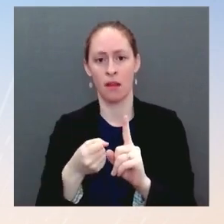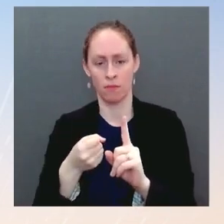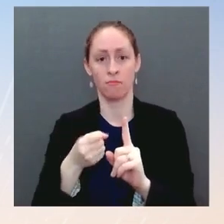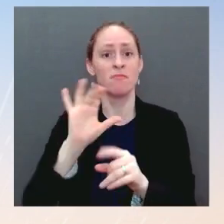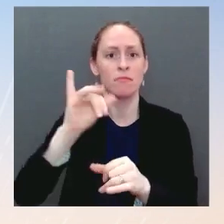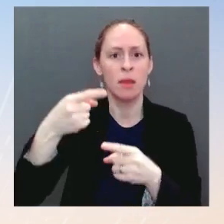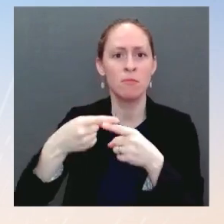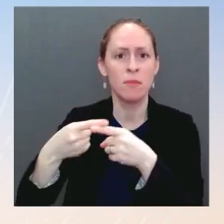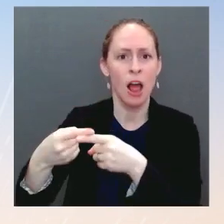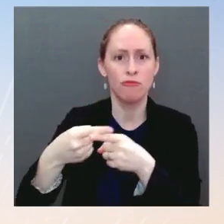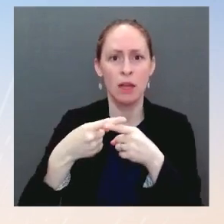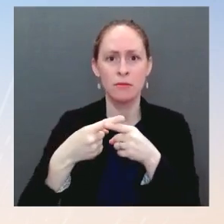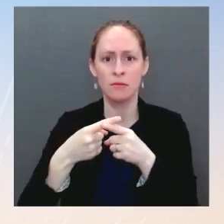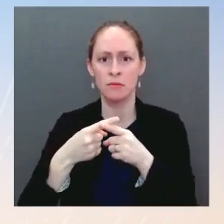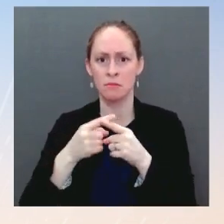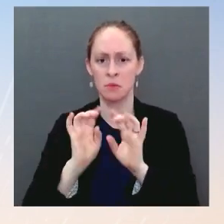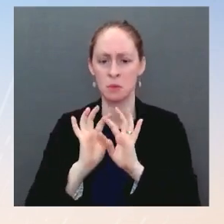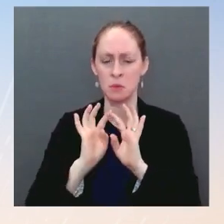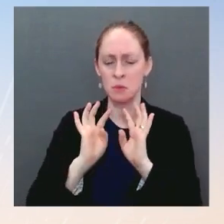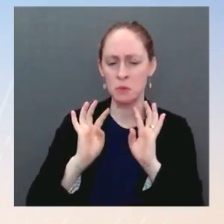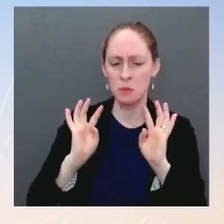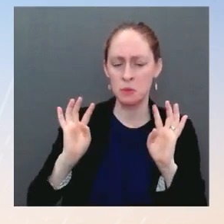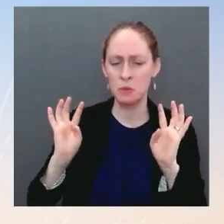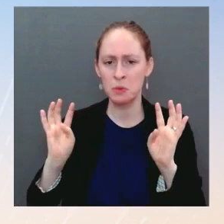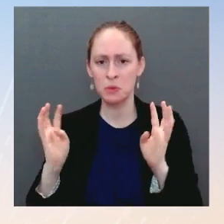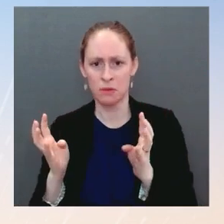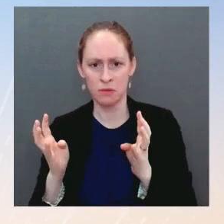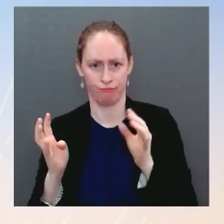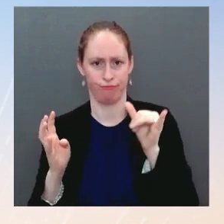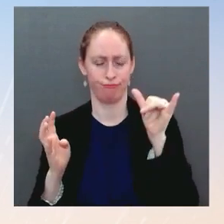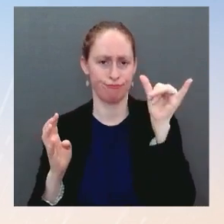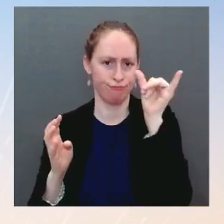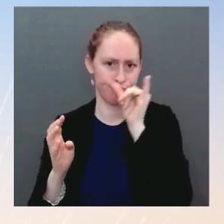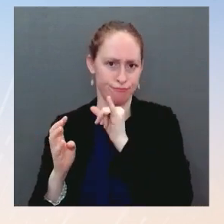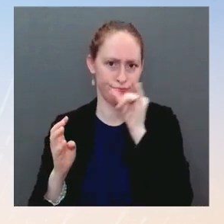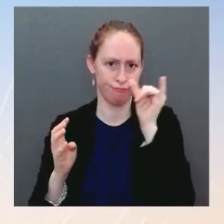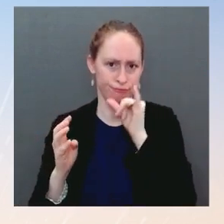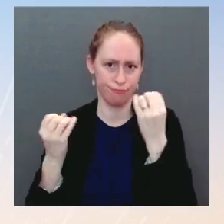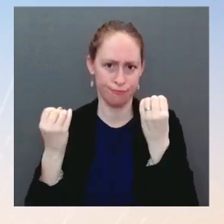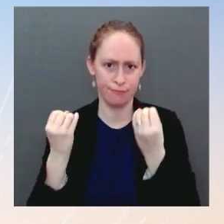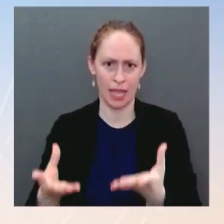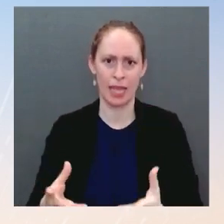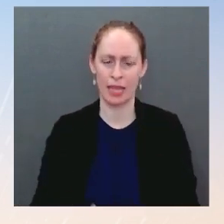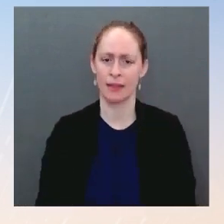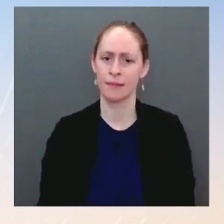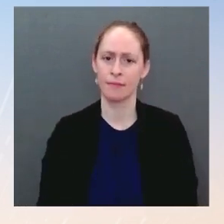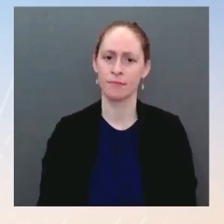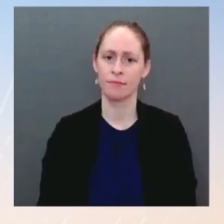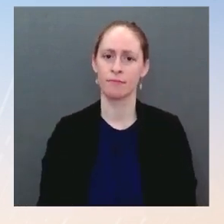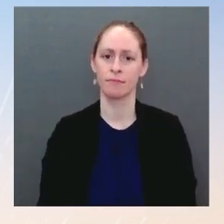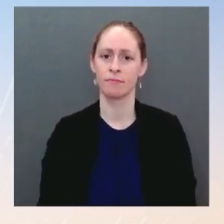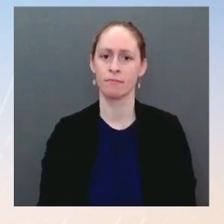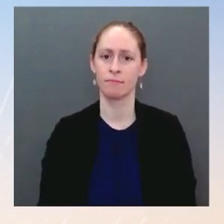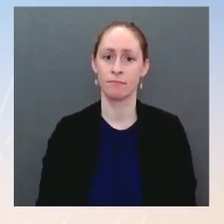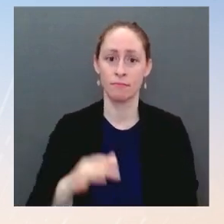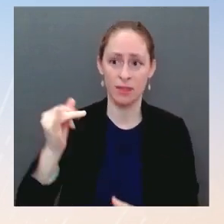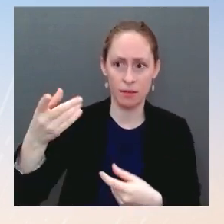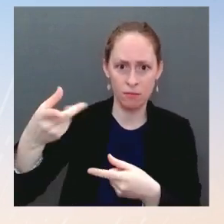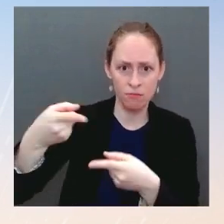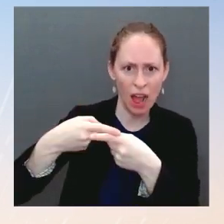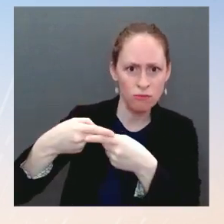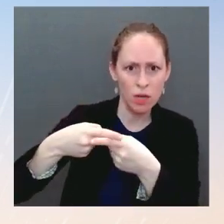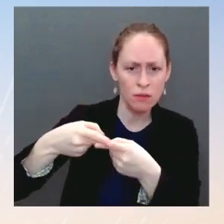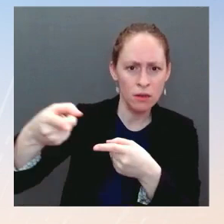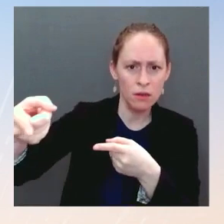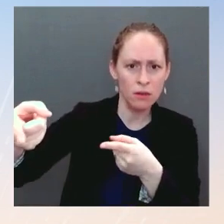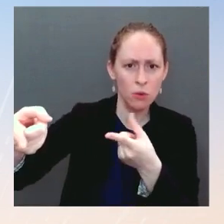that poses for you? And just the fact that they are now in a third country in Belarus, what message that sends to the United States? Ms. Well, I